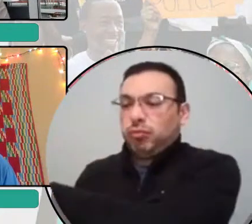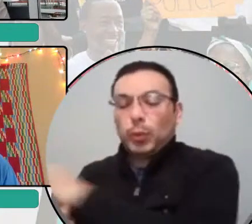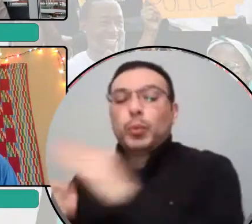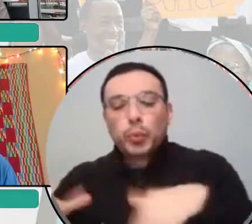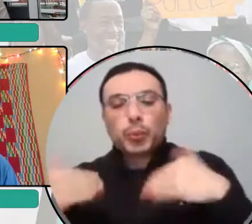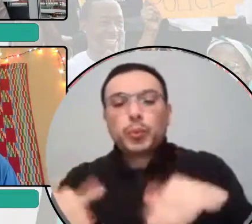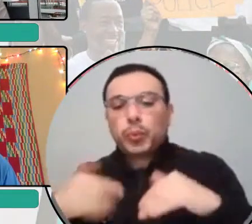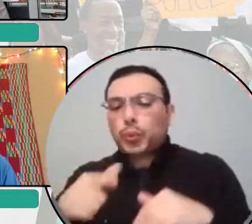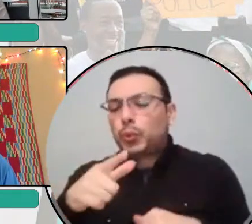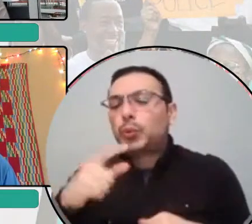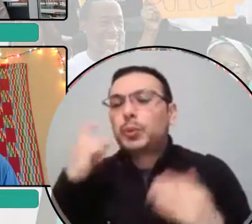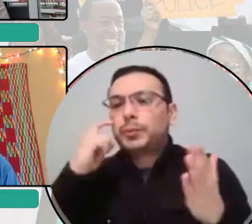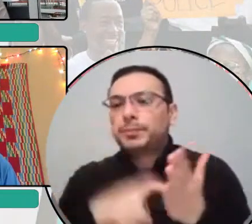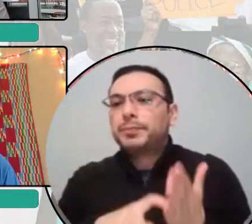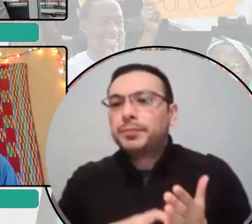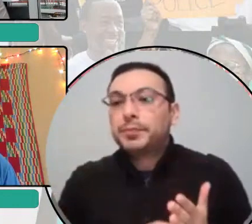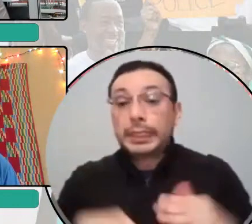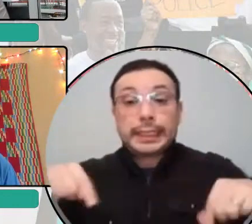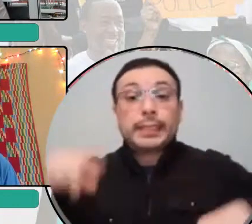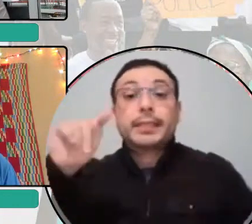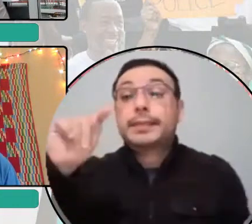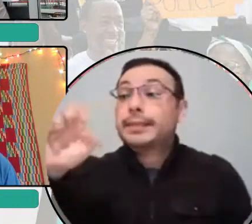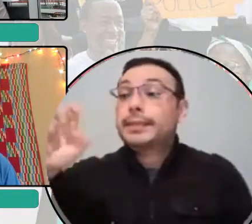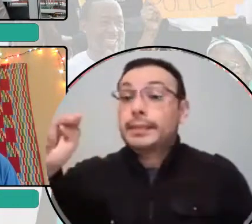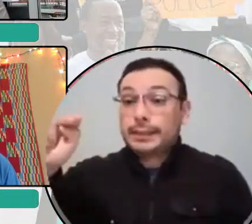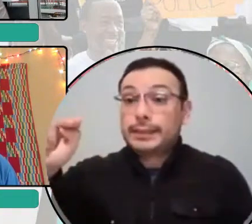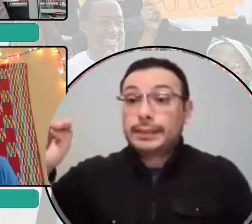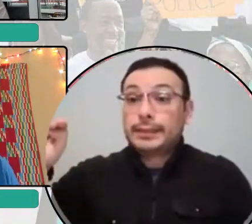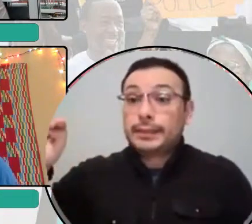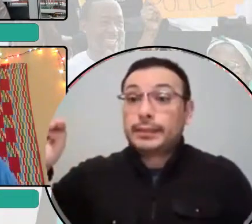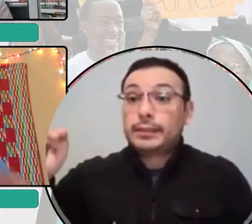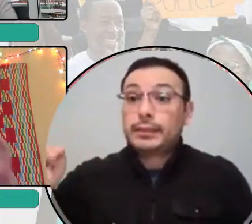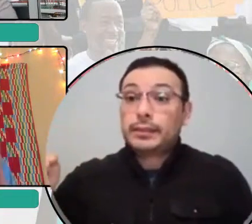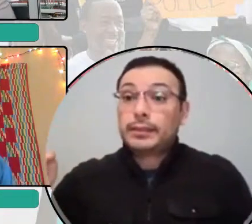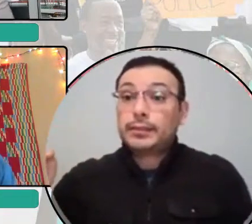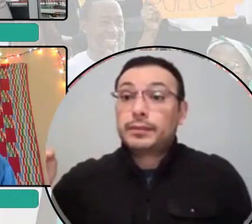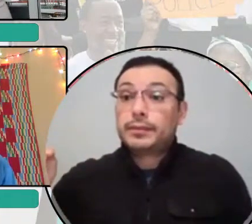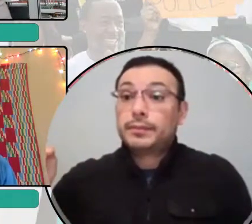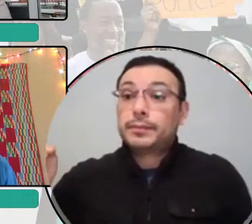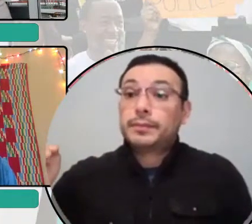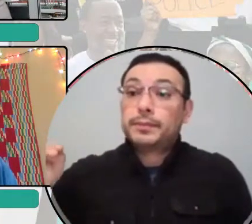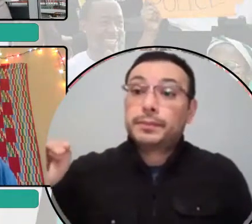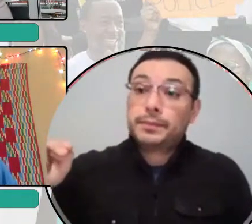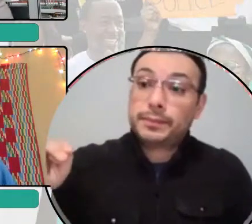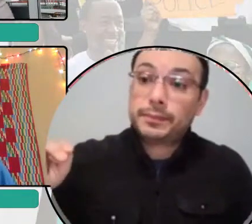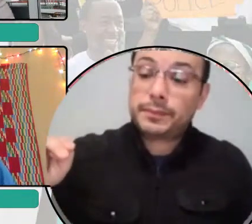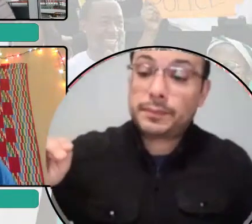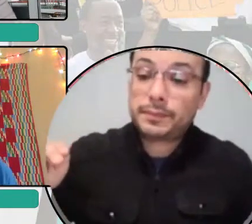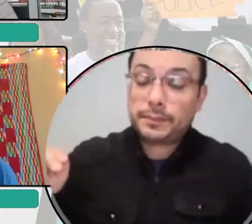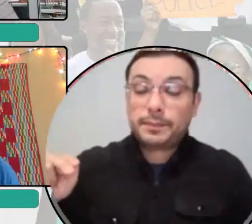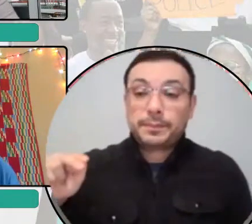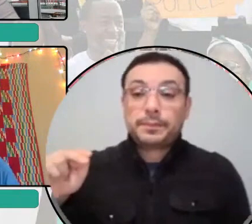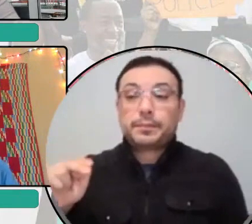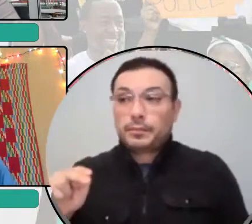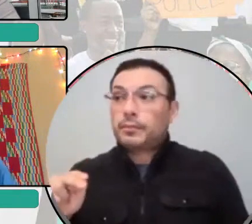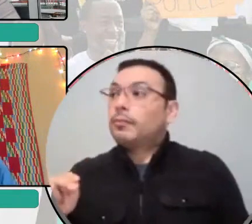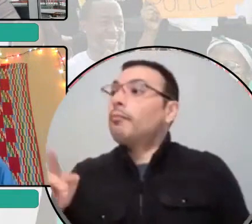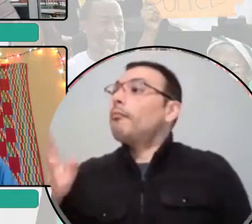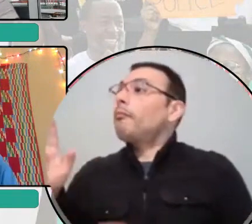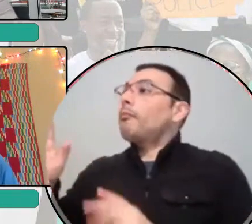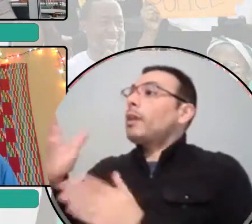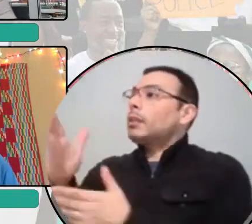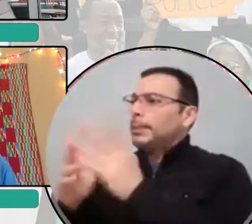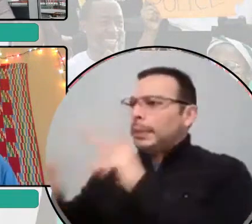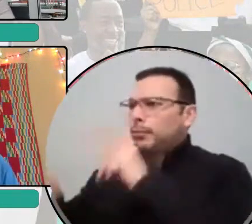is, you know, yeah, but not for people with violent charges and, you know, and